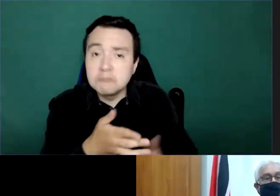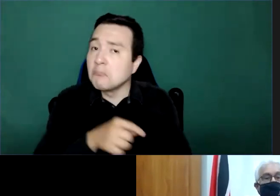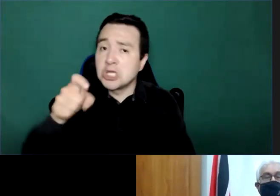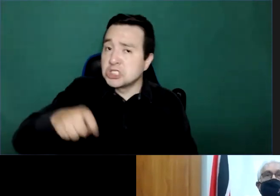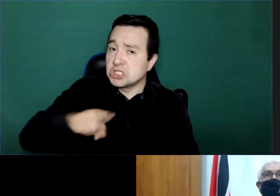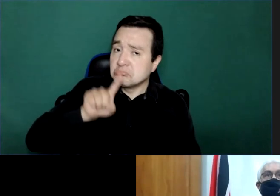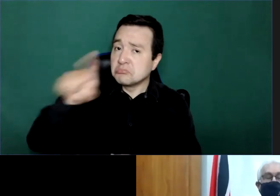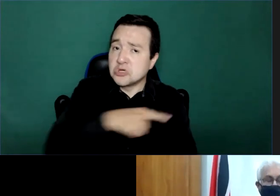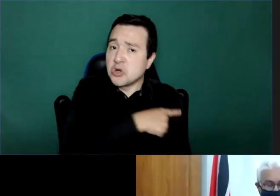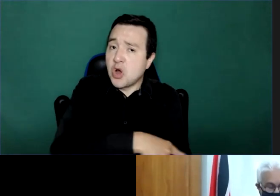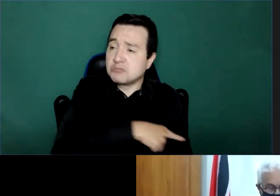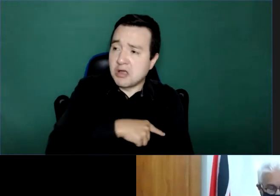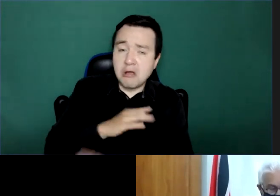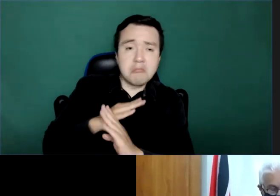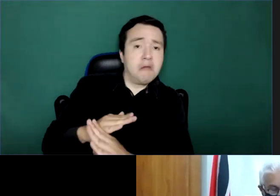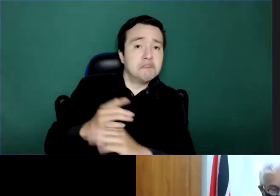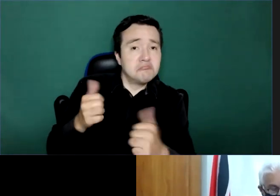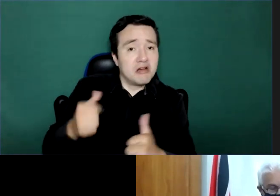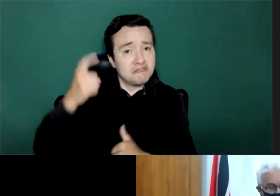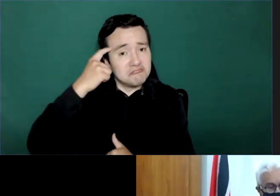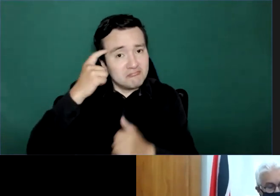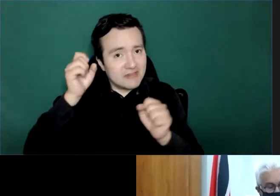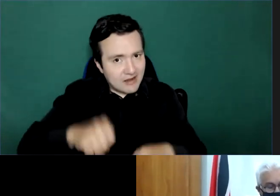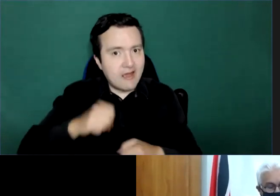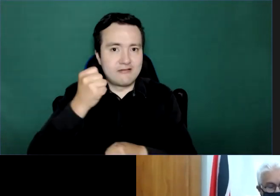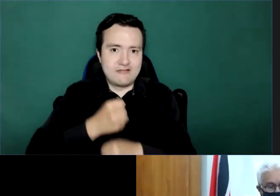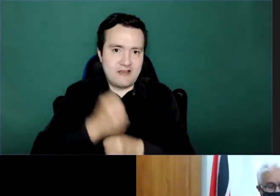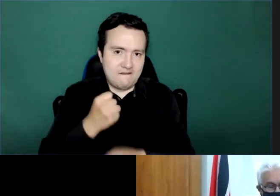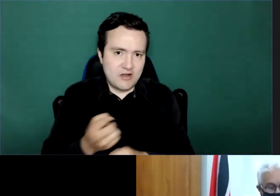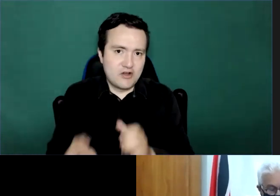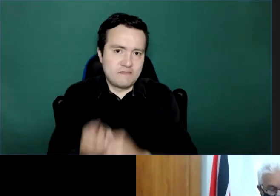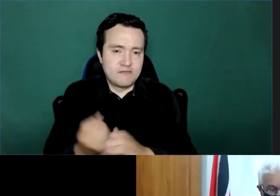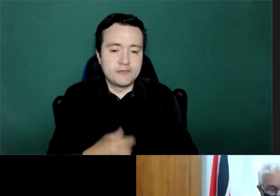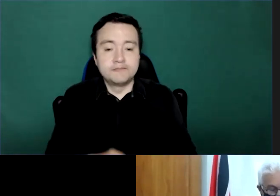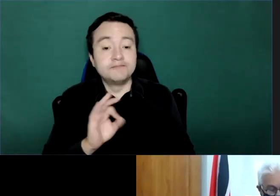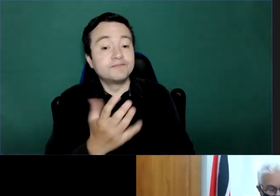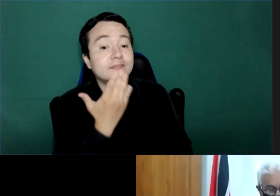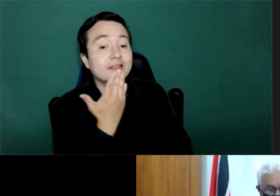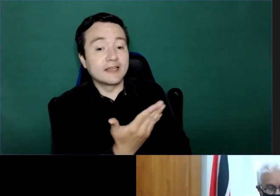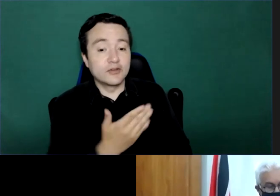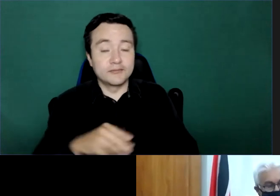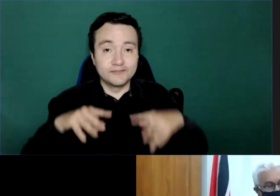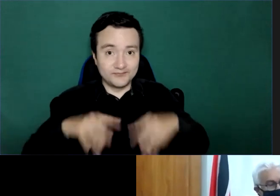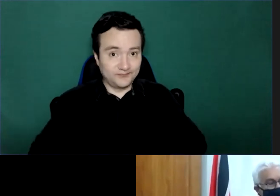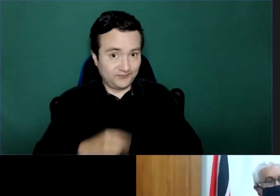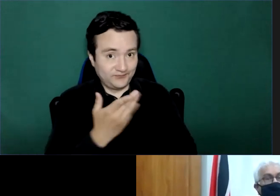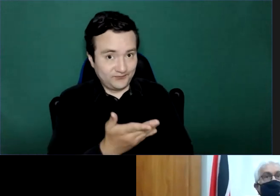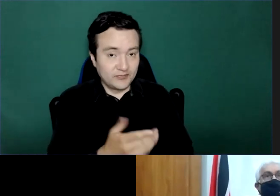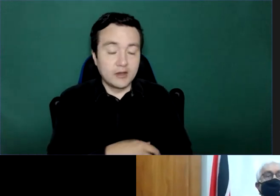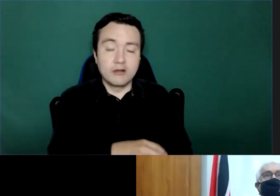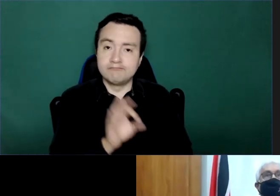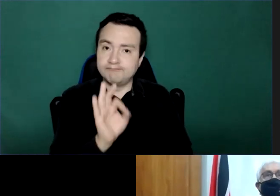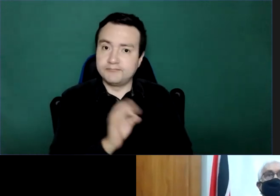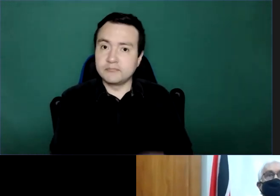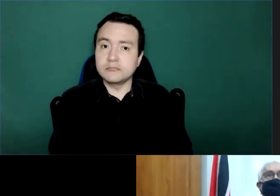Thanks very much. Thanks very much, Minister, for your answer. We have another question here to Dr.